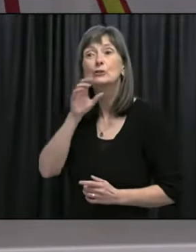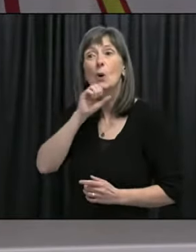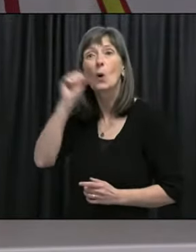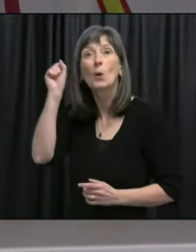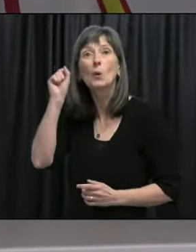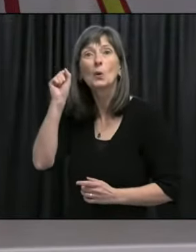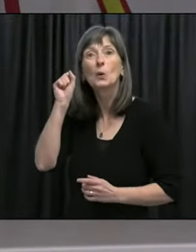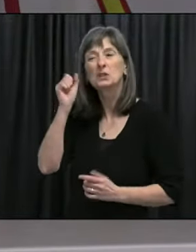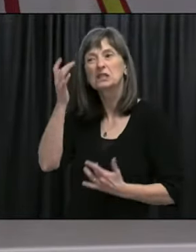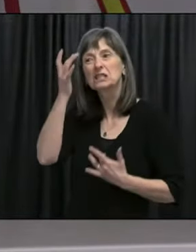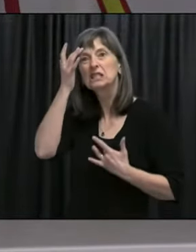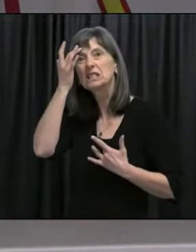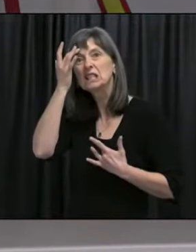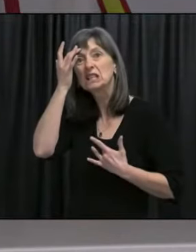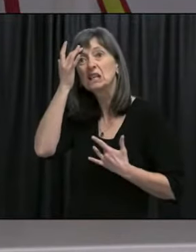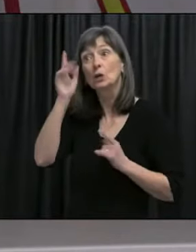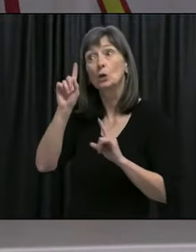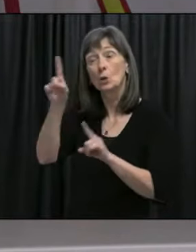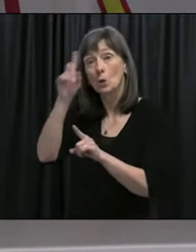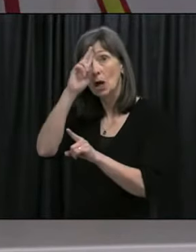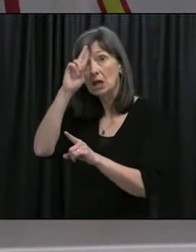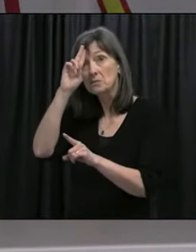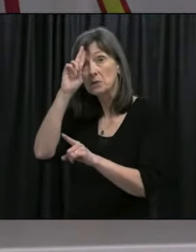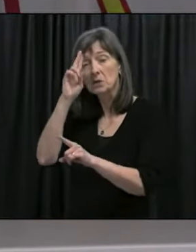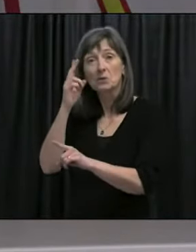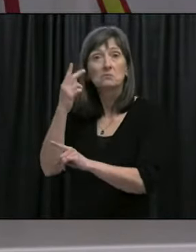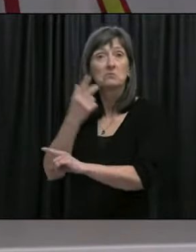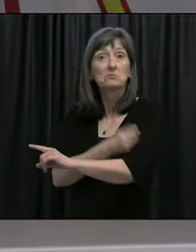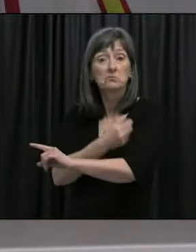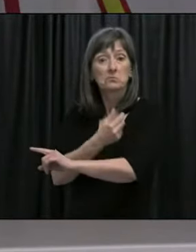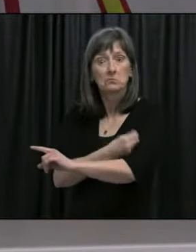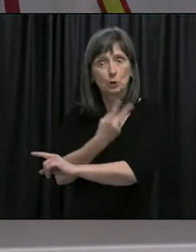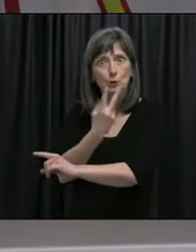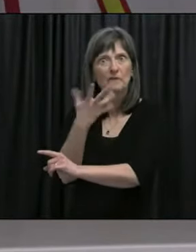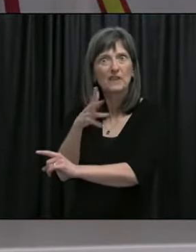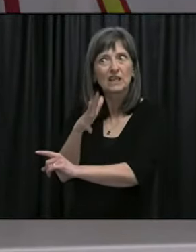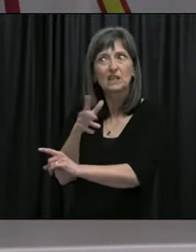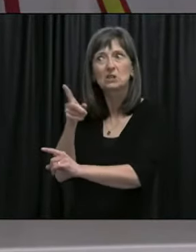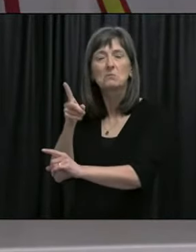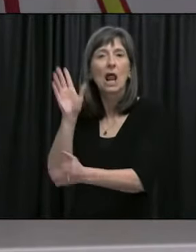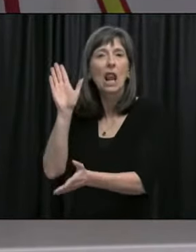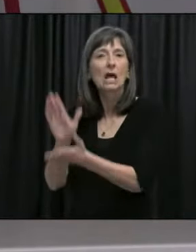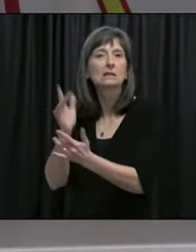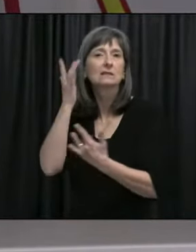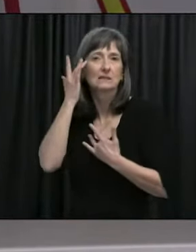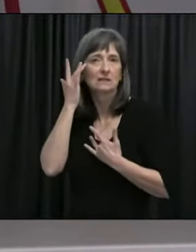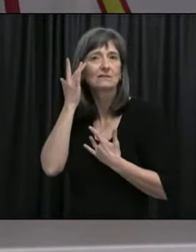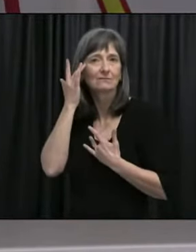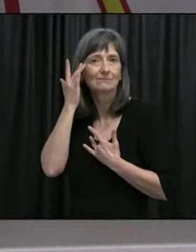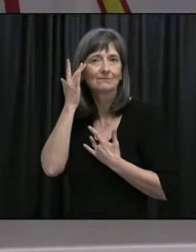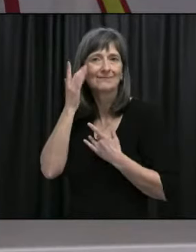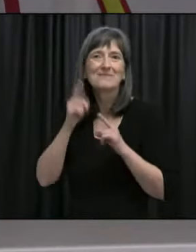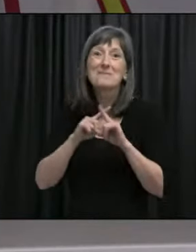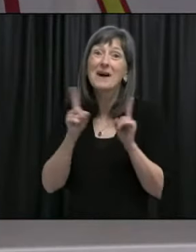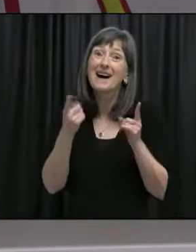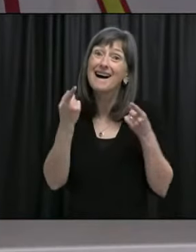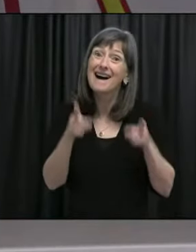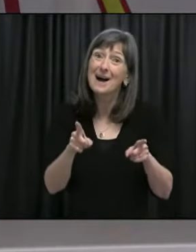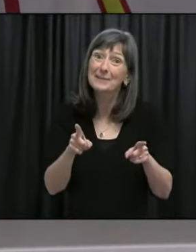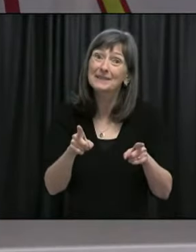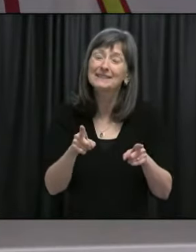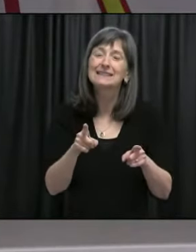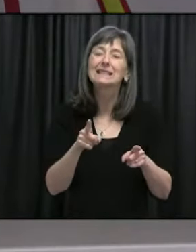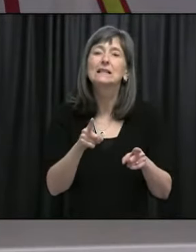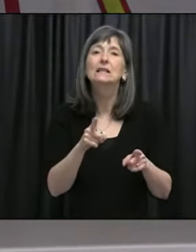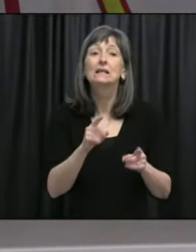have had one or two doses of vaccines just don't get as sick. Unfortunately, what is happening is some younger people and